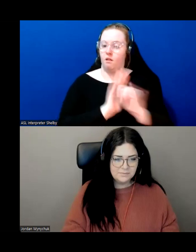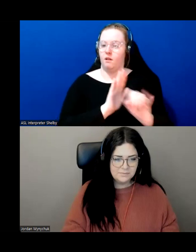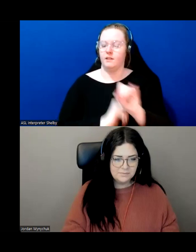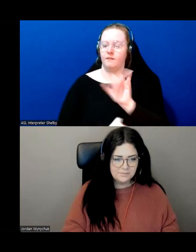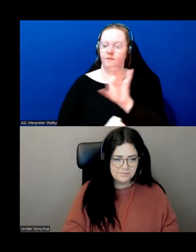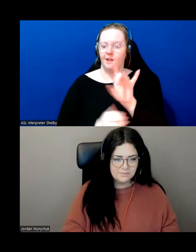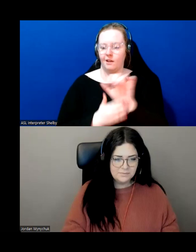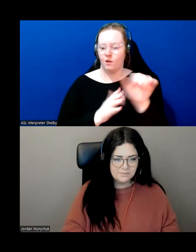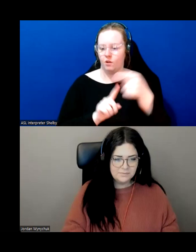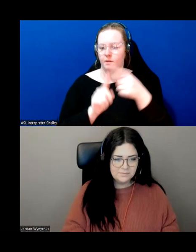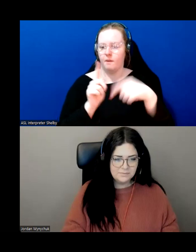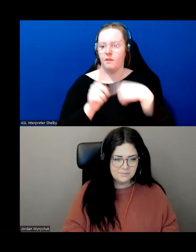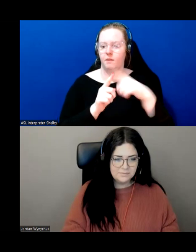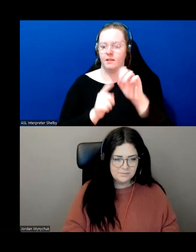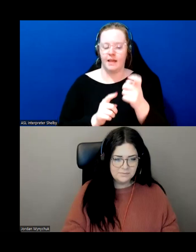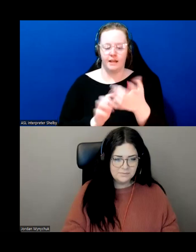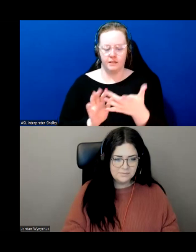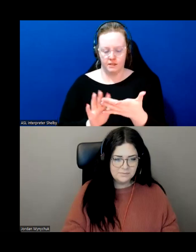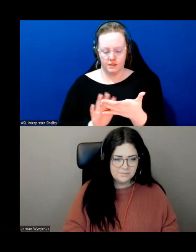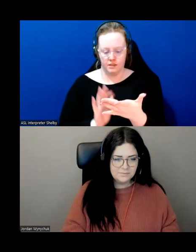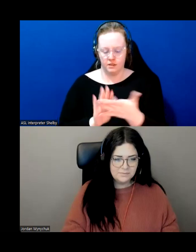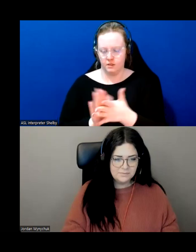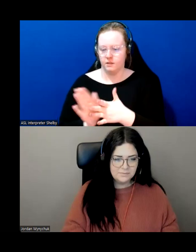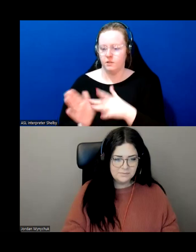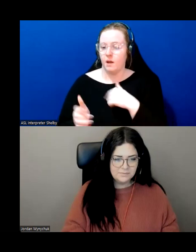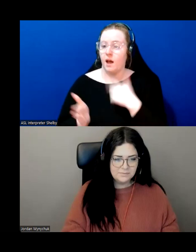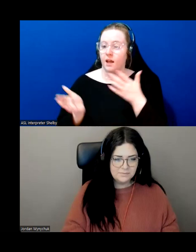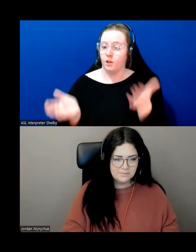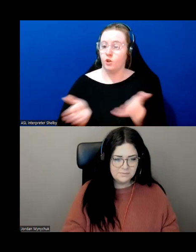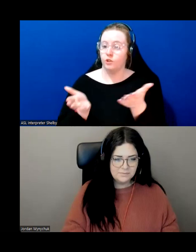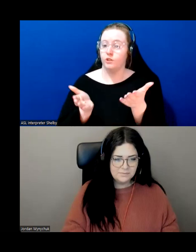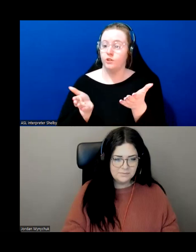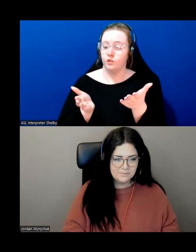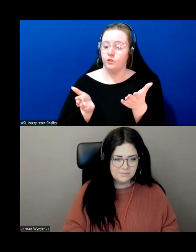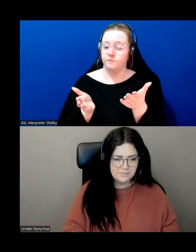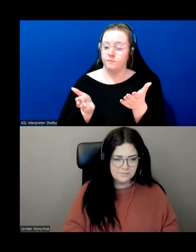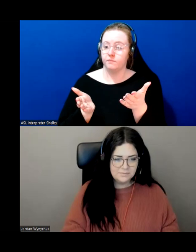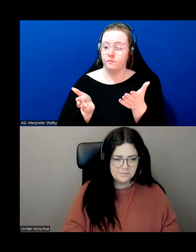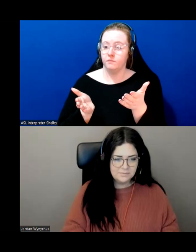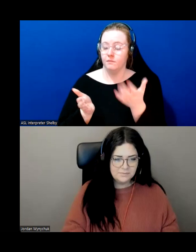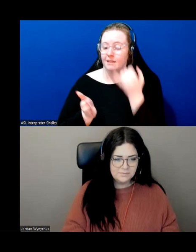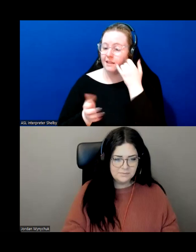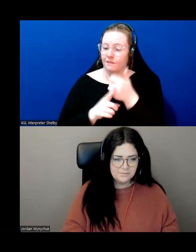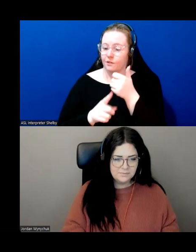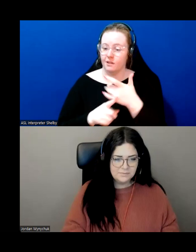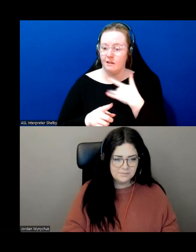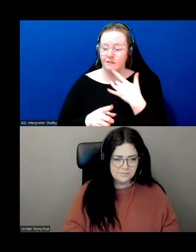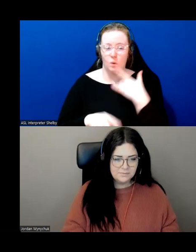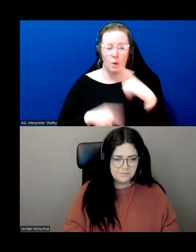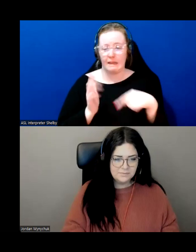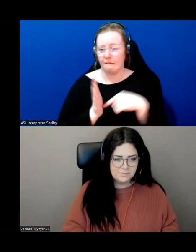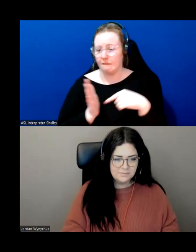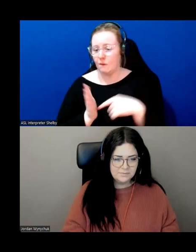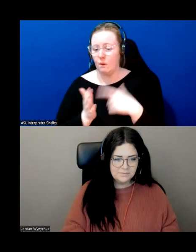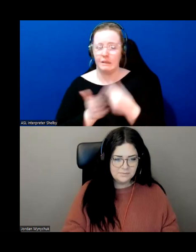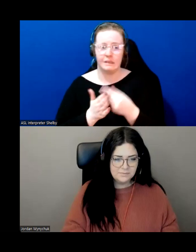um but i would encourage you to um if cost is is a stumbling block or a concern i would i